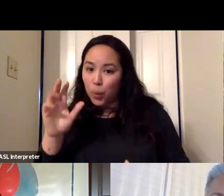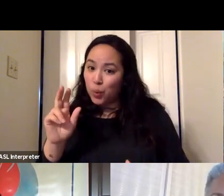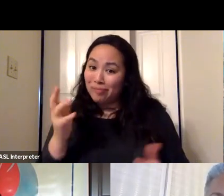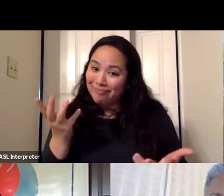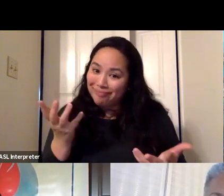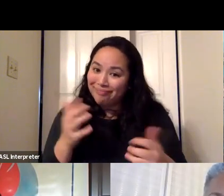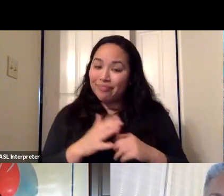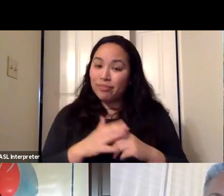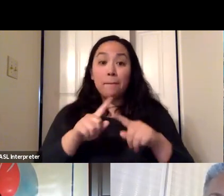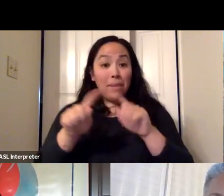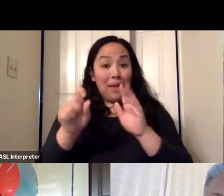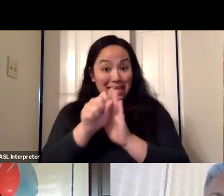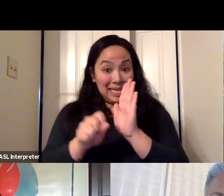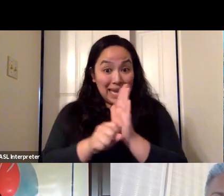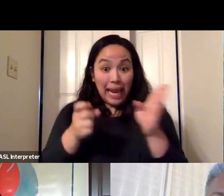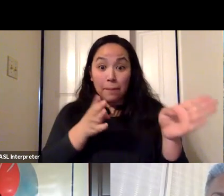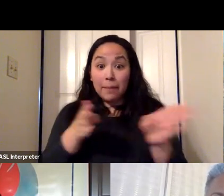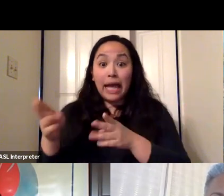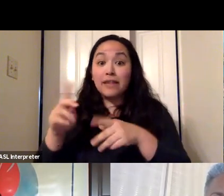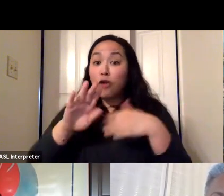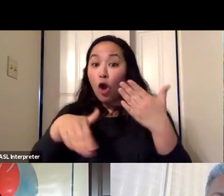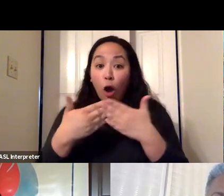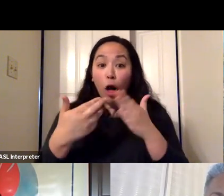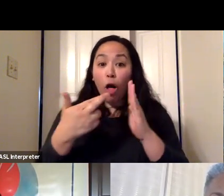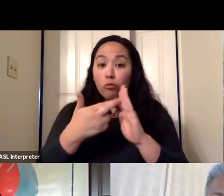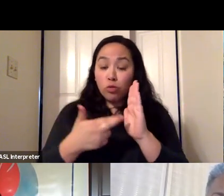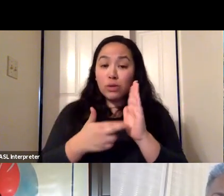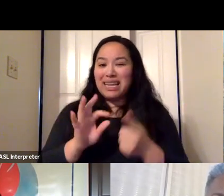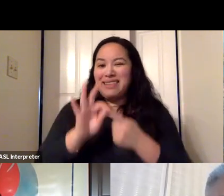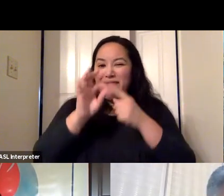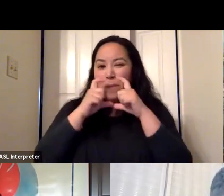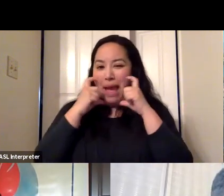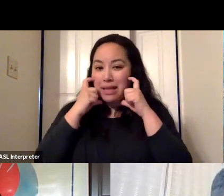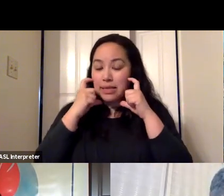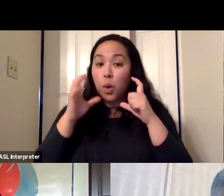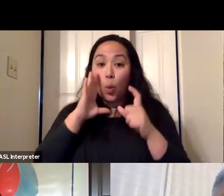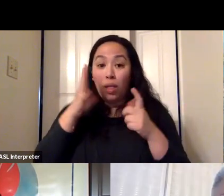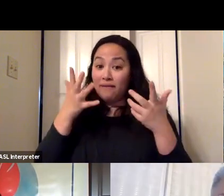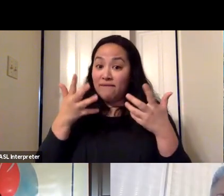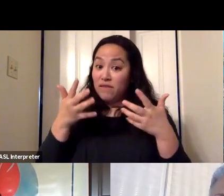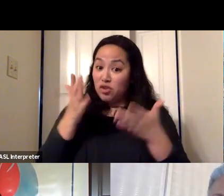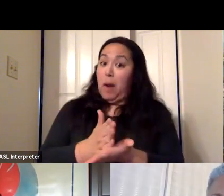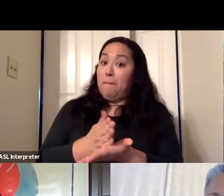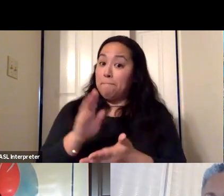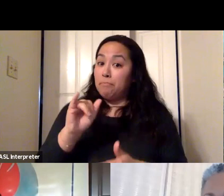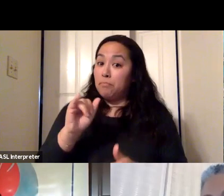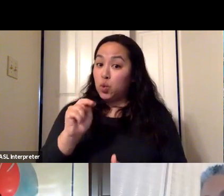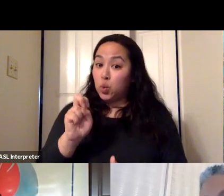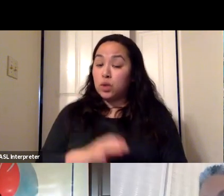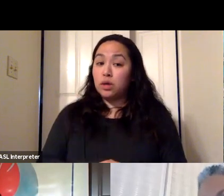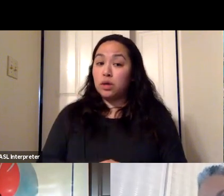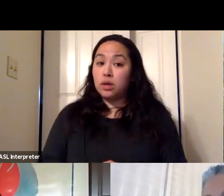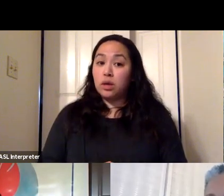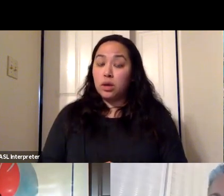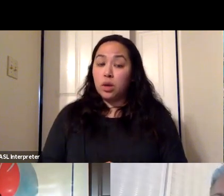of these restrictions in except face coverings in June. And so it's going to switch to much more of